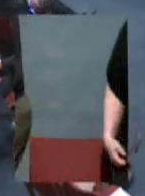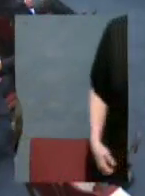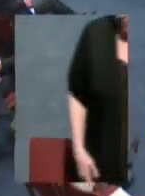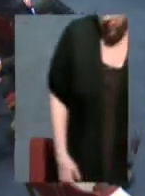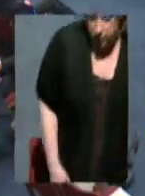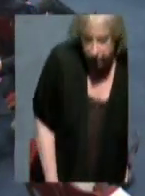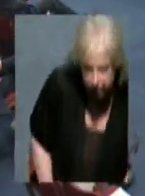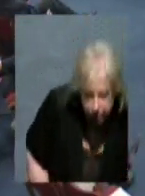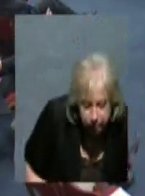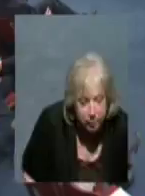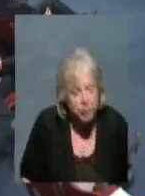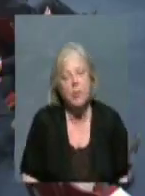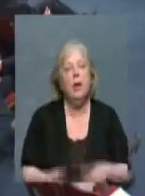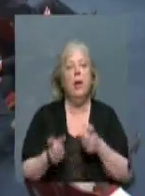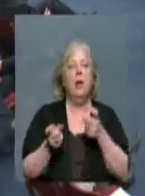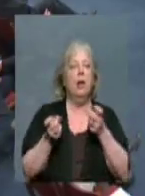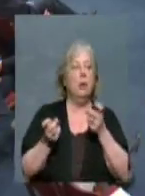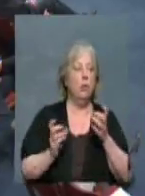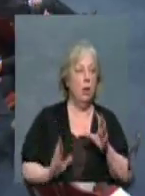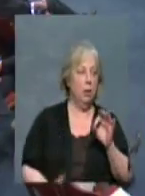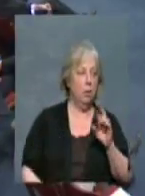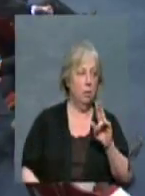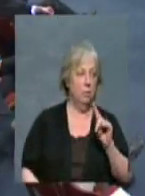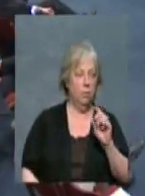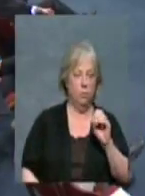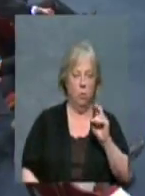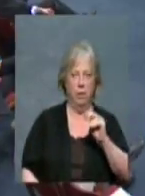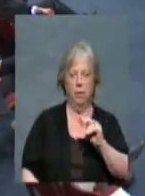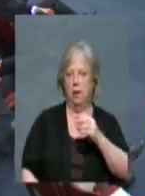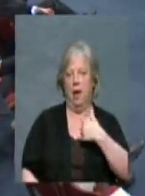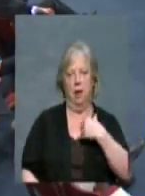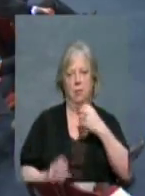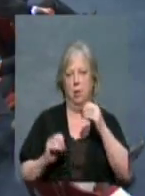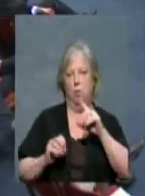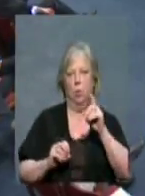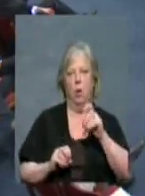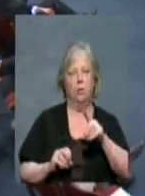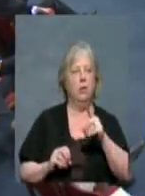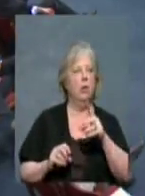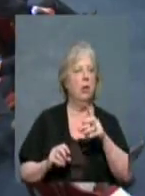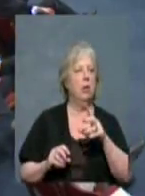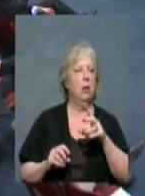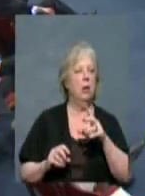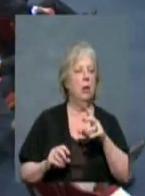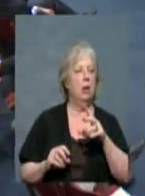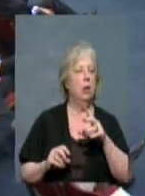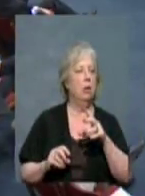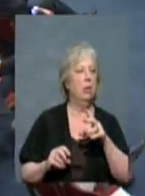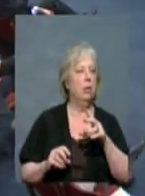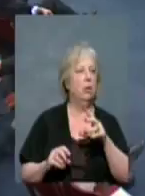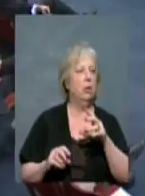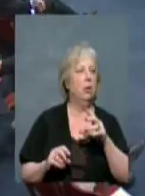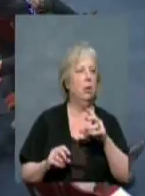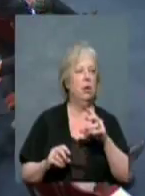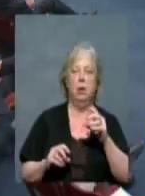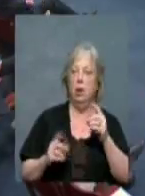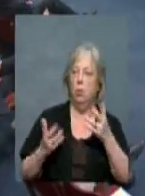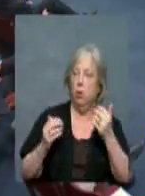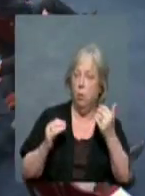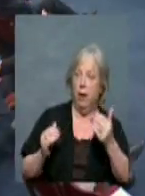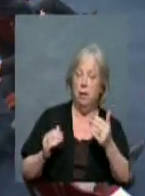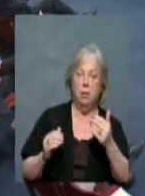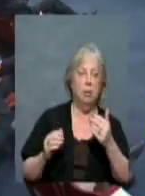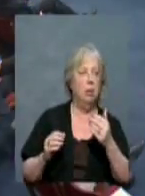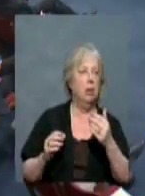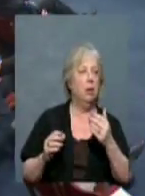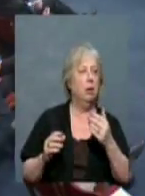Director Fortson, you're recognized, please. No question, Mayor. I just wanted to make an introduction, if permissible, in a moment. Okay. You want to go ahead and do that now? I